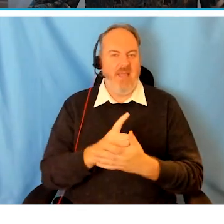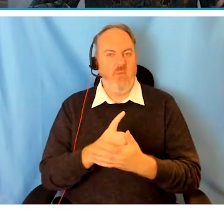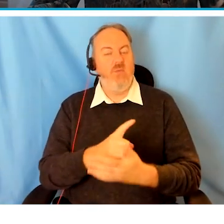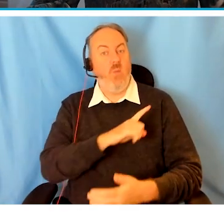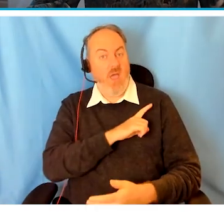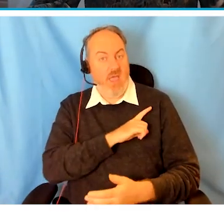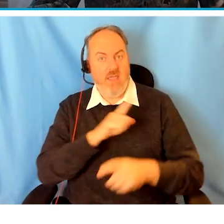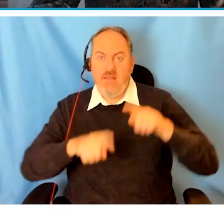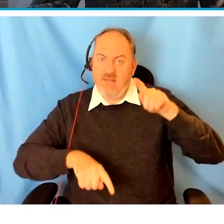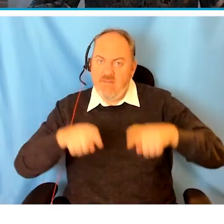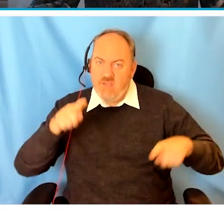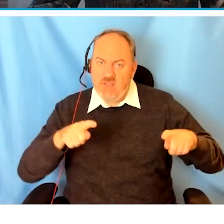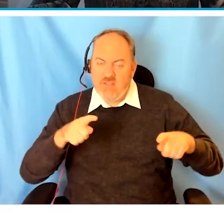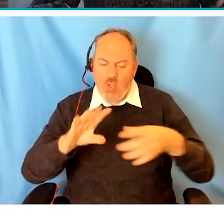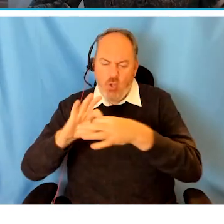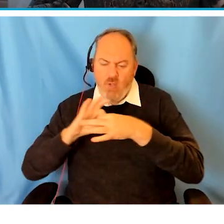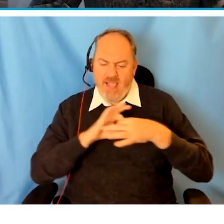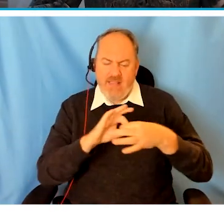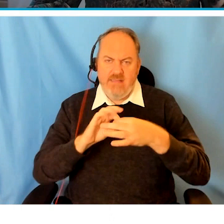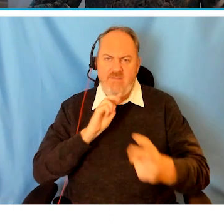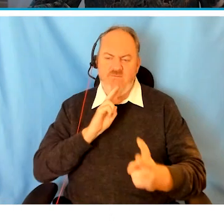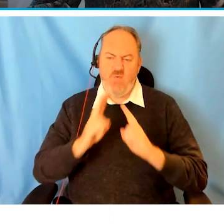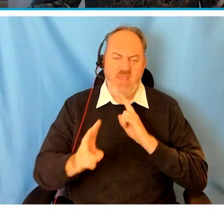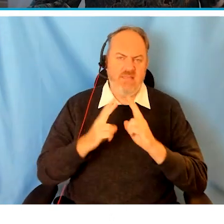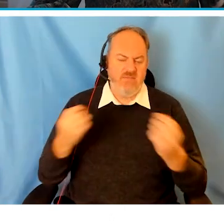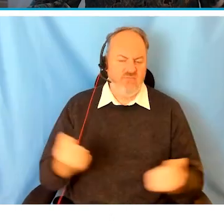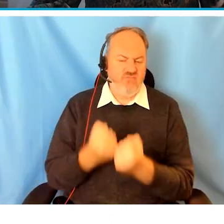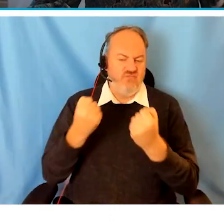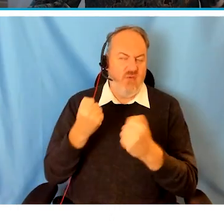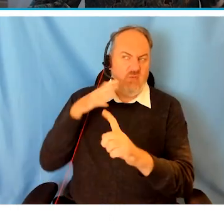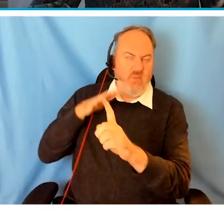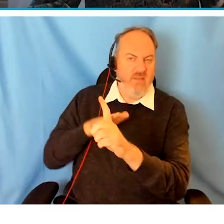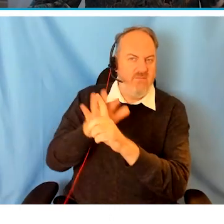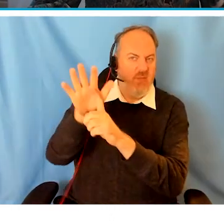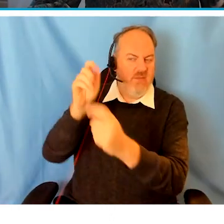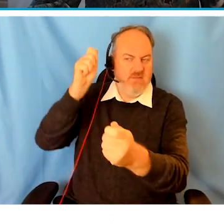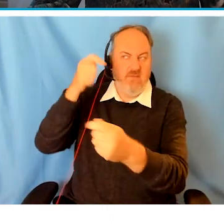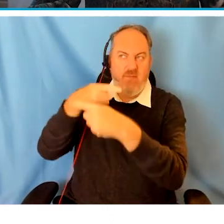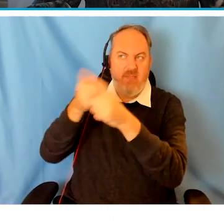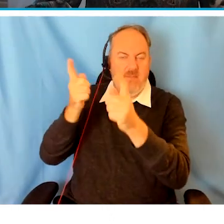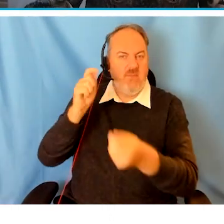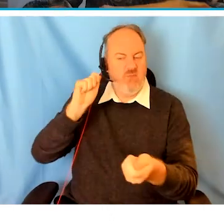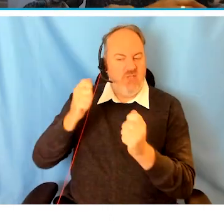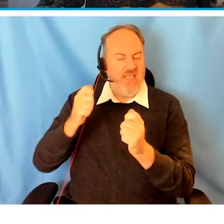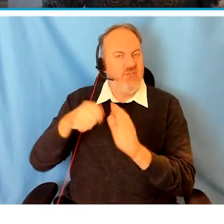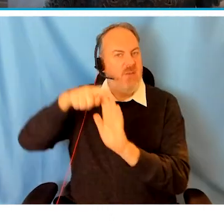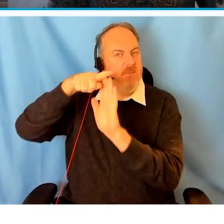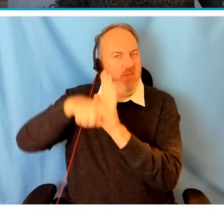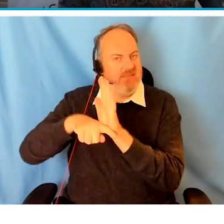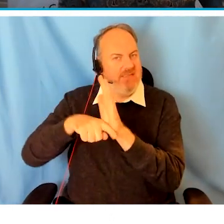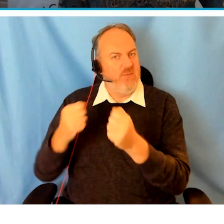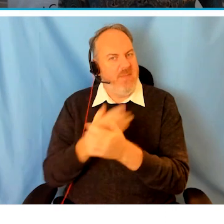diverse and collective voice is the best approach for influencing policy for the benefit of people in this